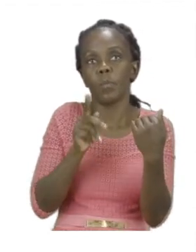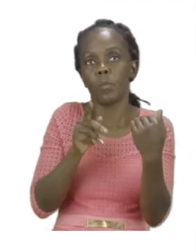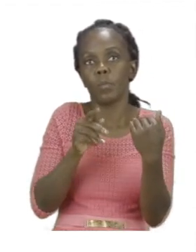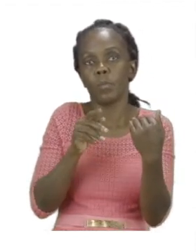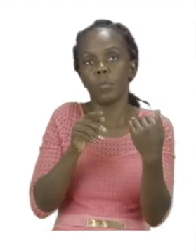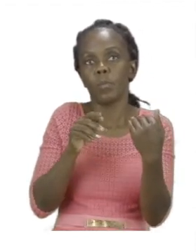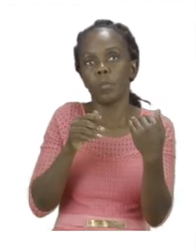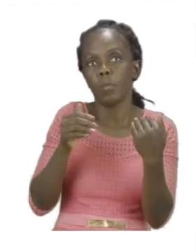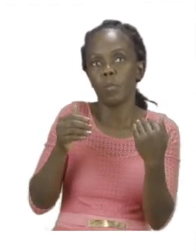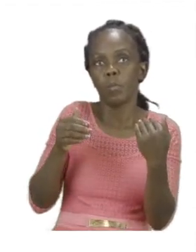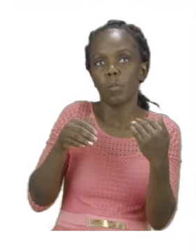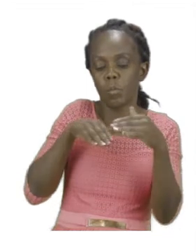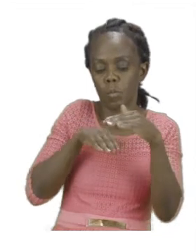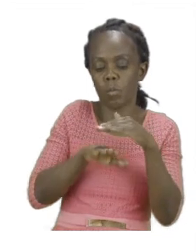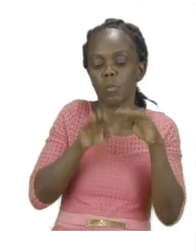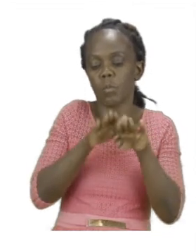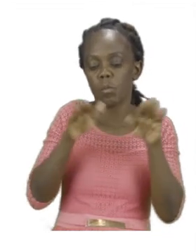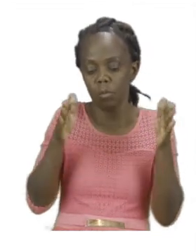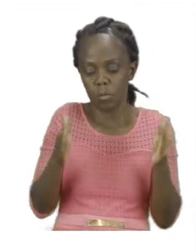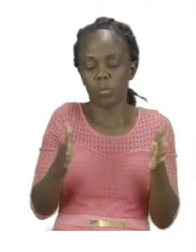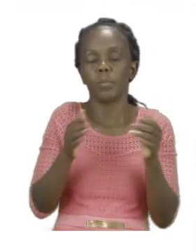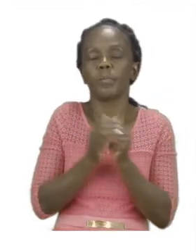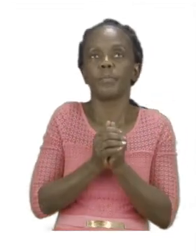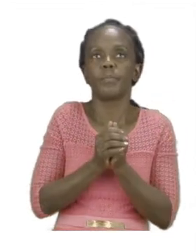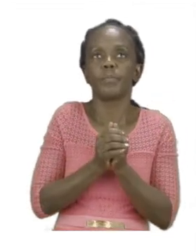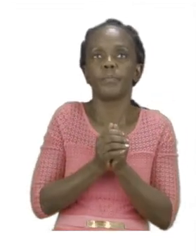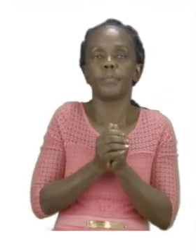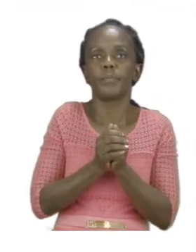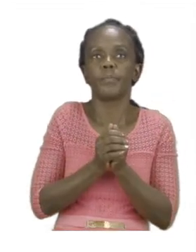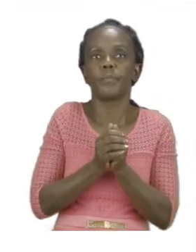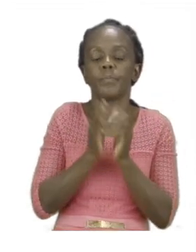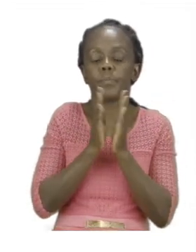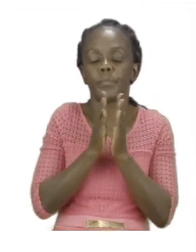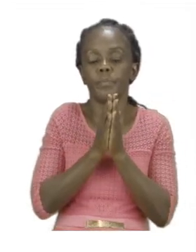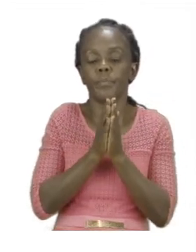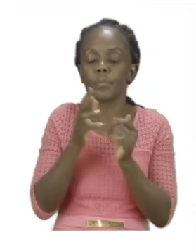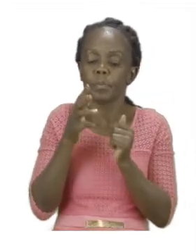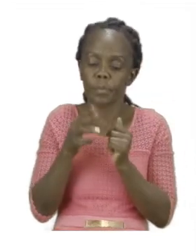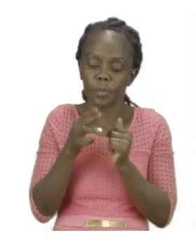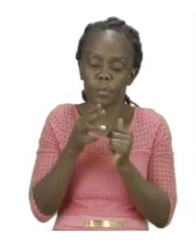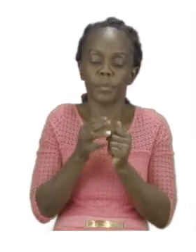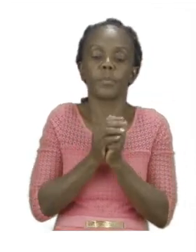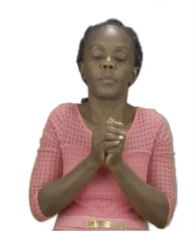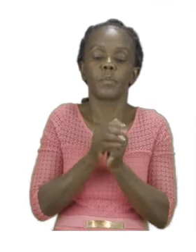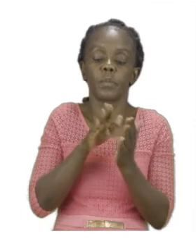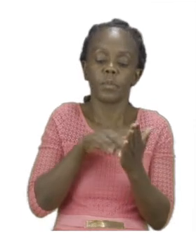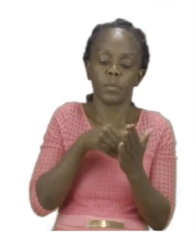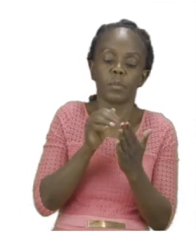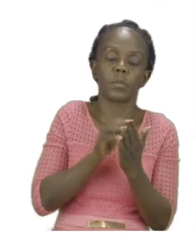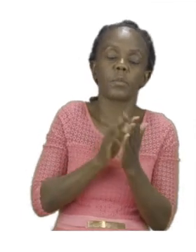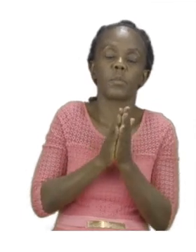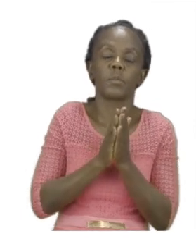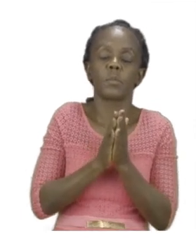So we are going to be using a pair of scissors and some glue as well. Now